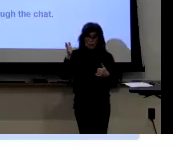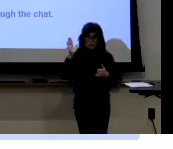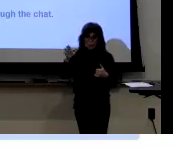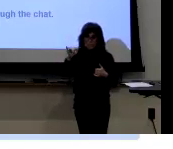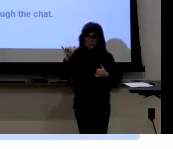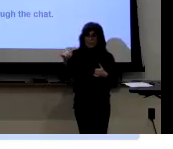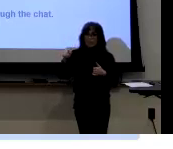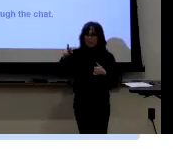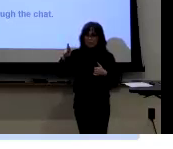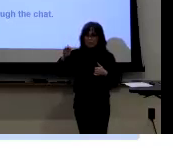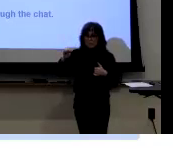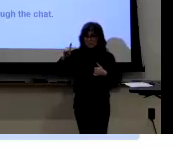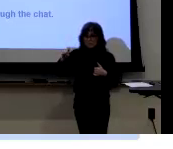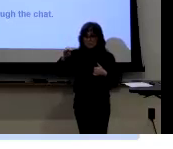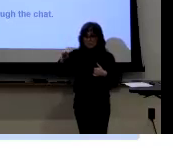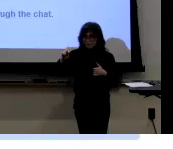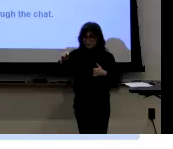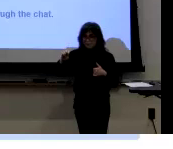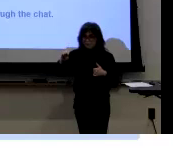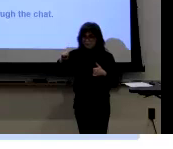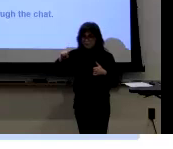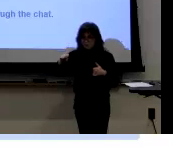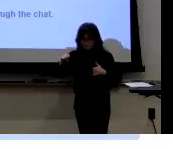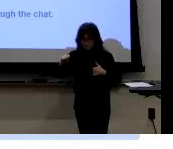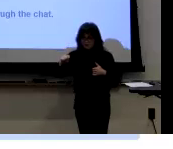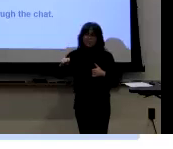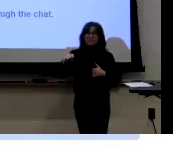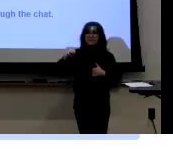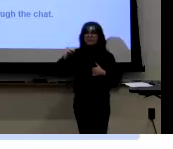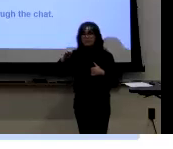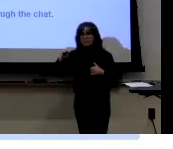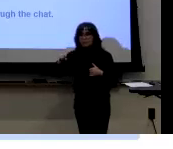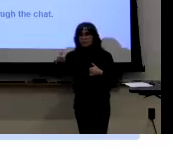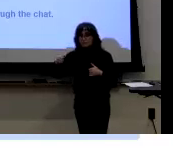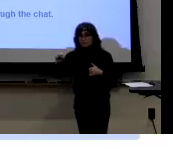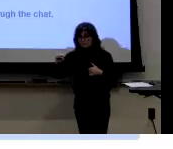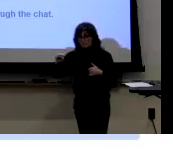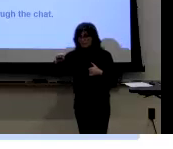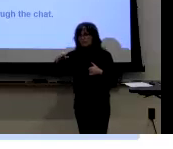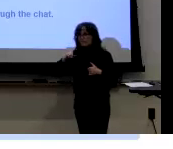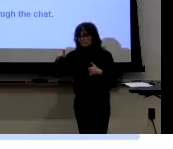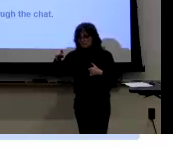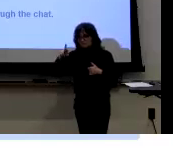Thank the presentation that will be led by Dr. Rajanate Moguez-Rydell.